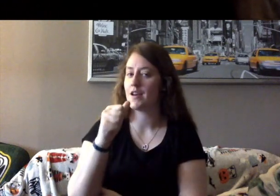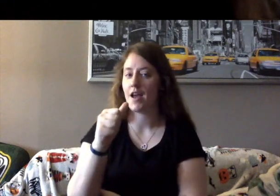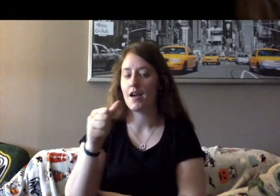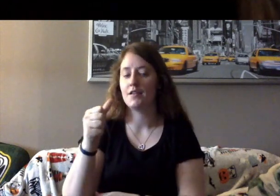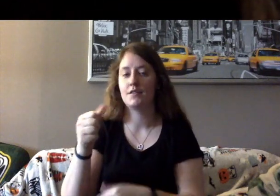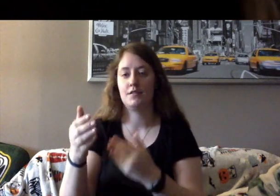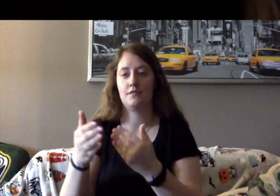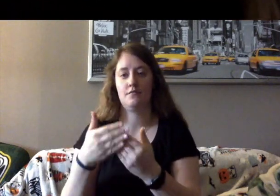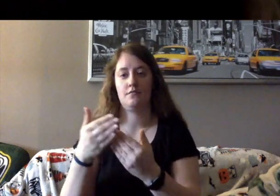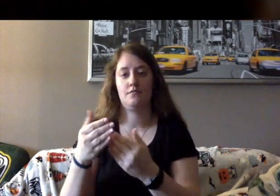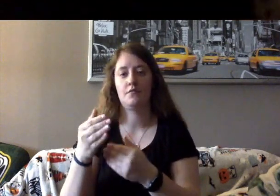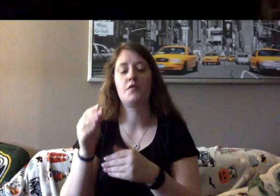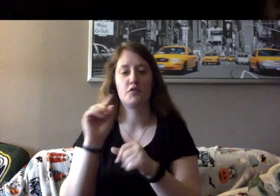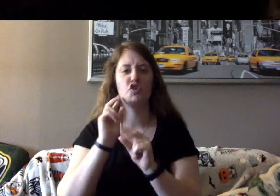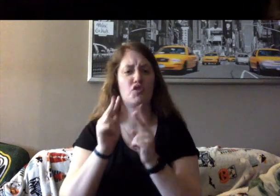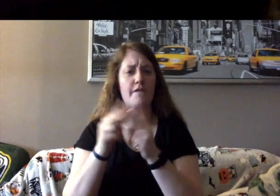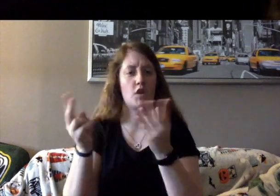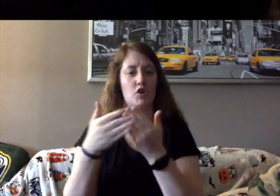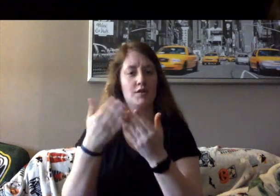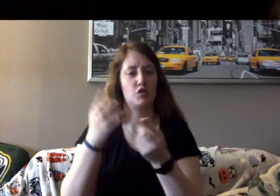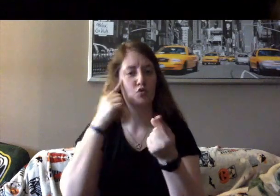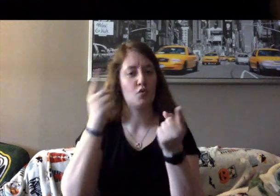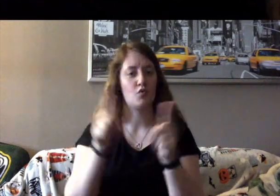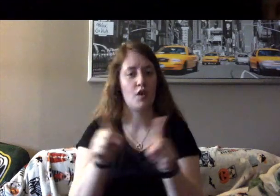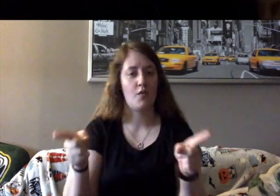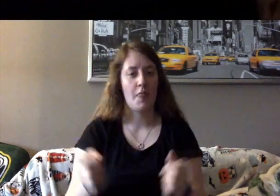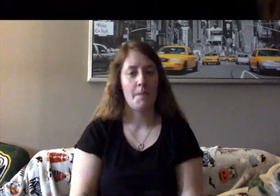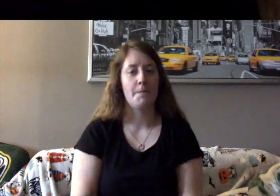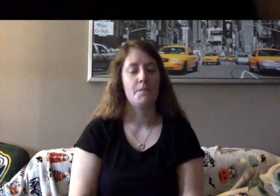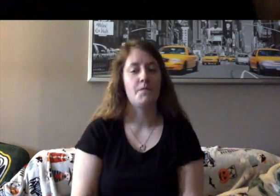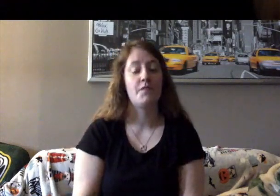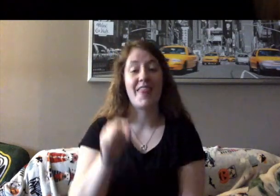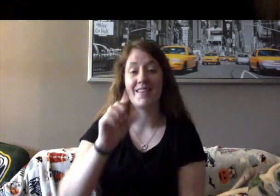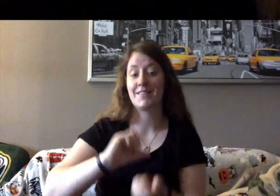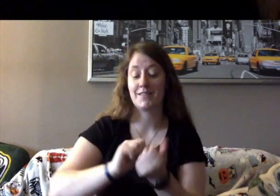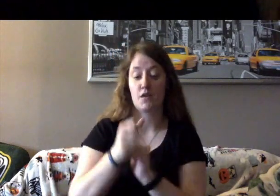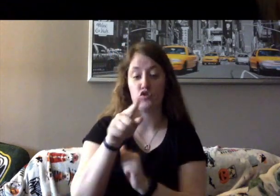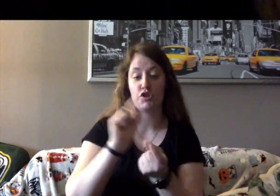Ruth Bader Ginsburg changed her life and ours.